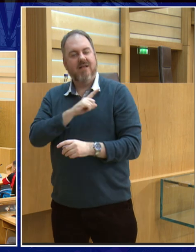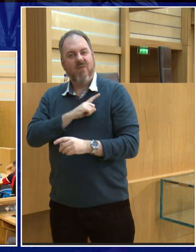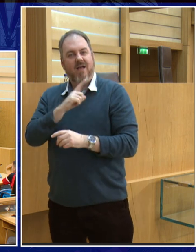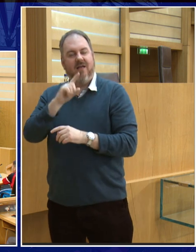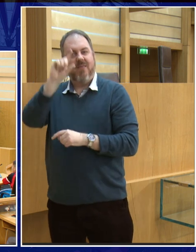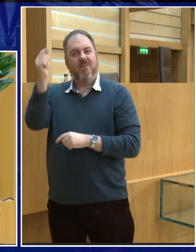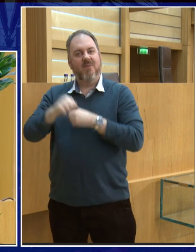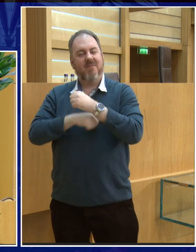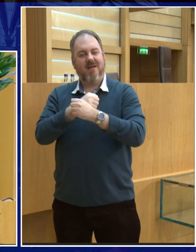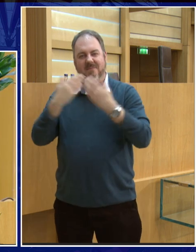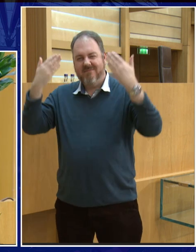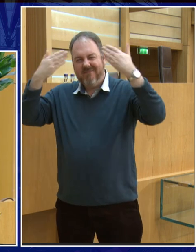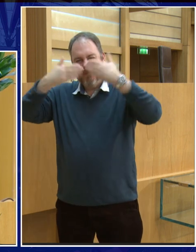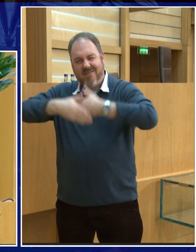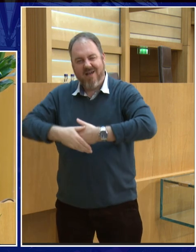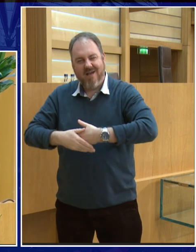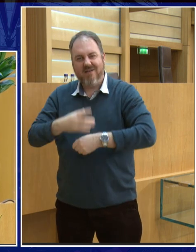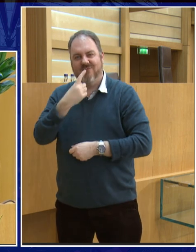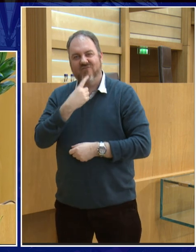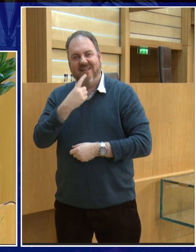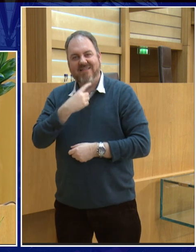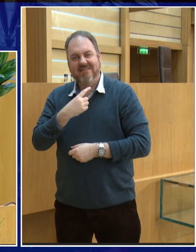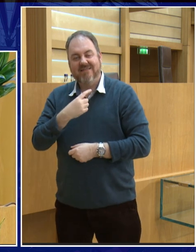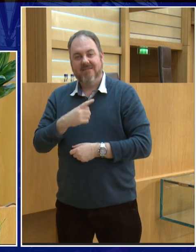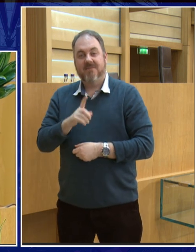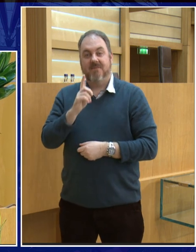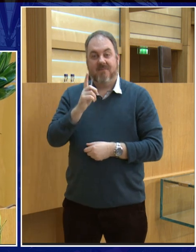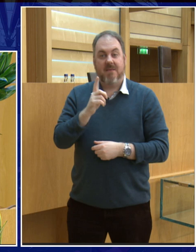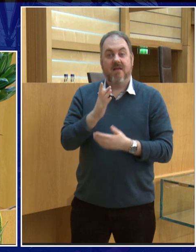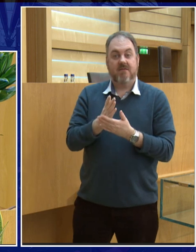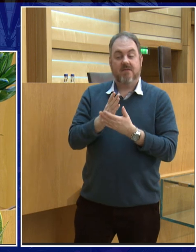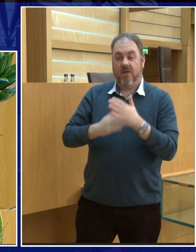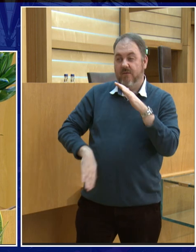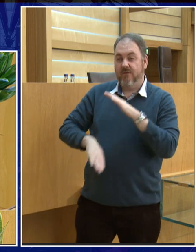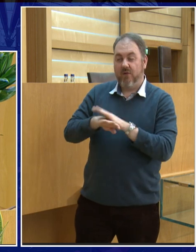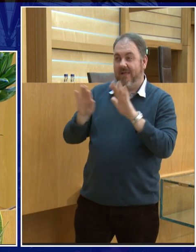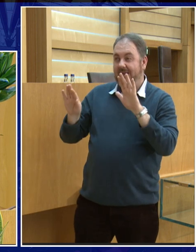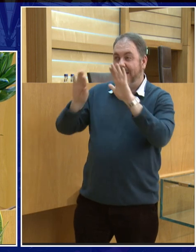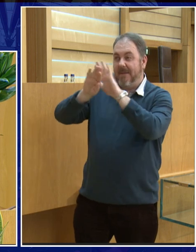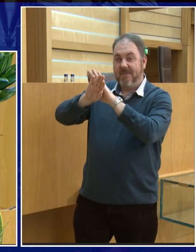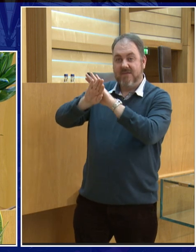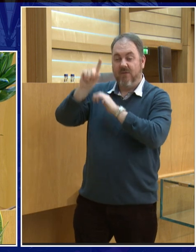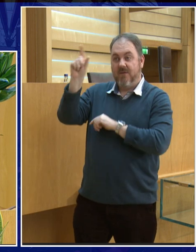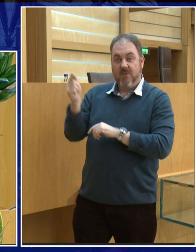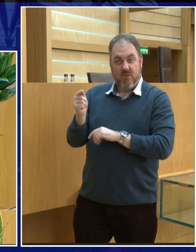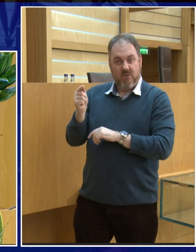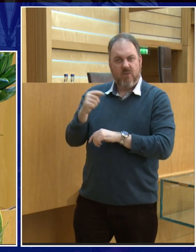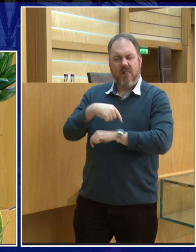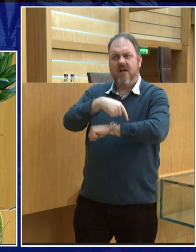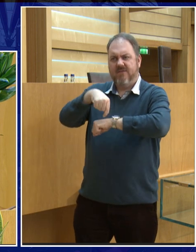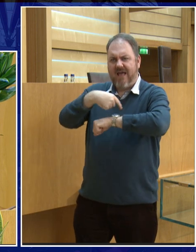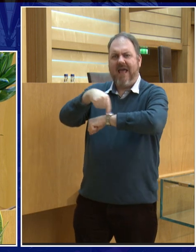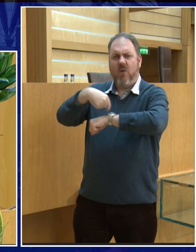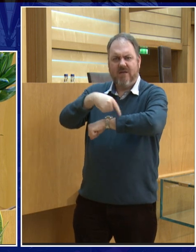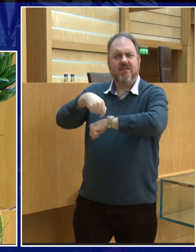Now, a total eclipse of the Sun only lasts a few minutes. A total eclipse of the Moon lasts a few hours, so if you get a chance to see one, do check it out, because it's